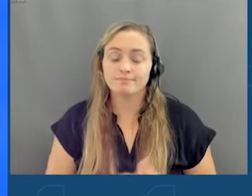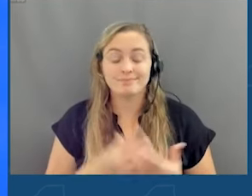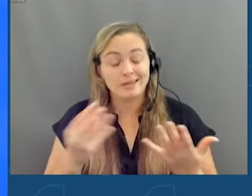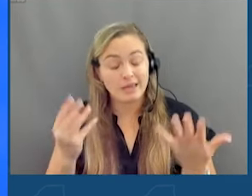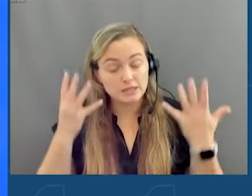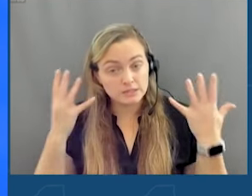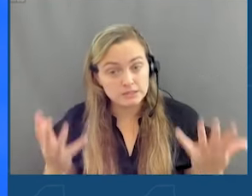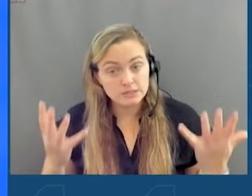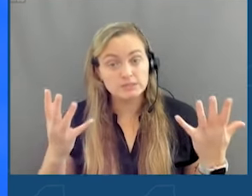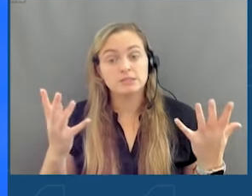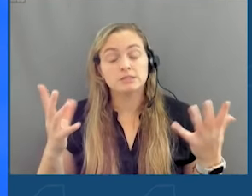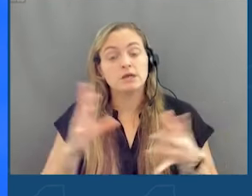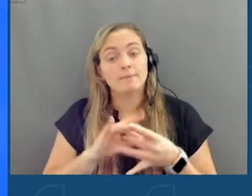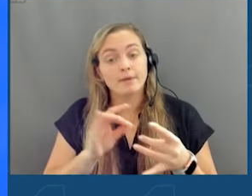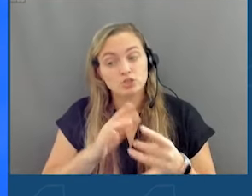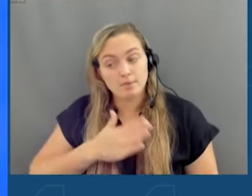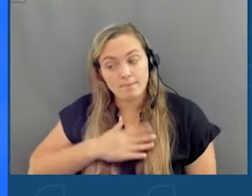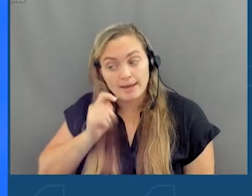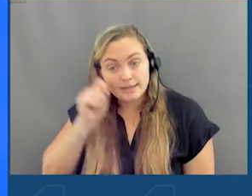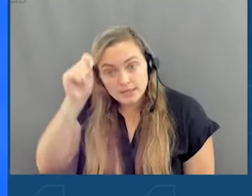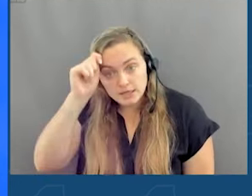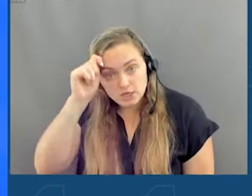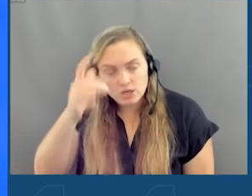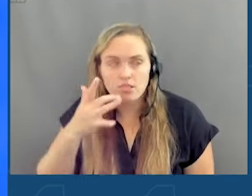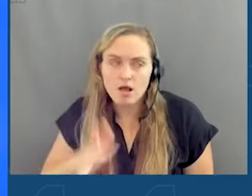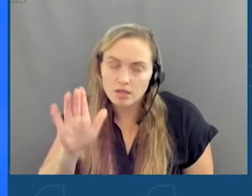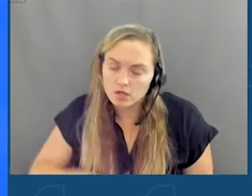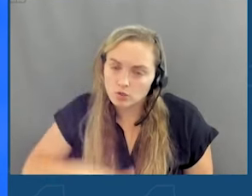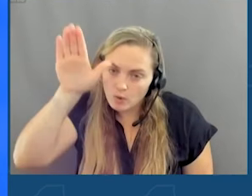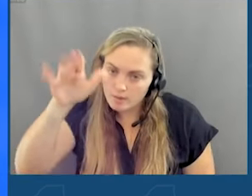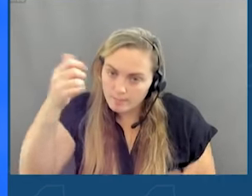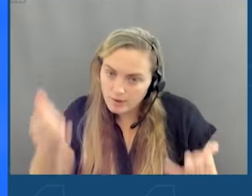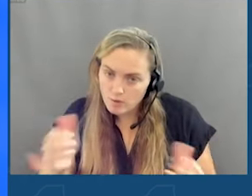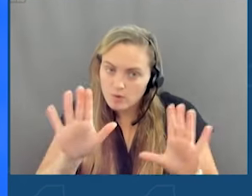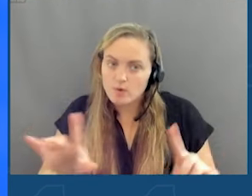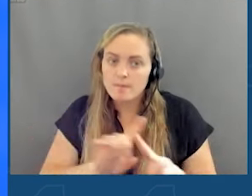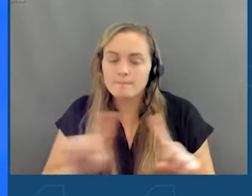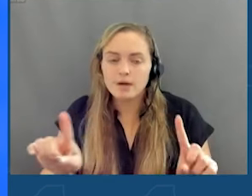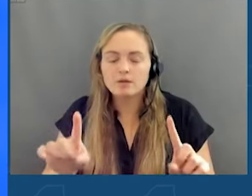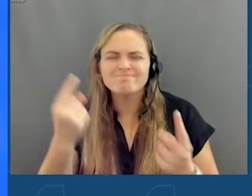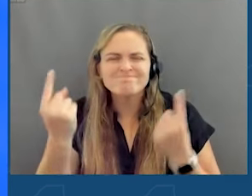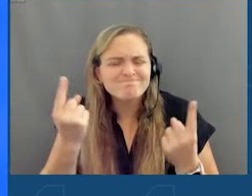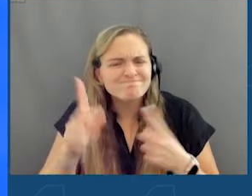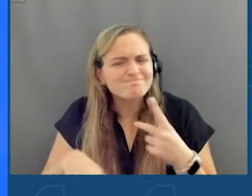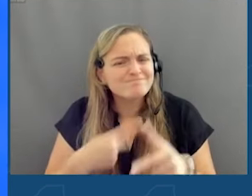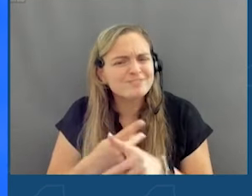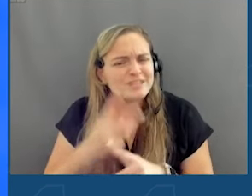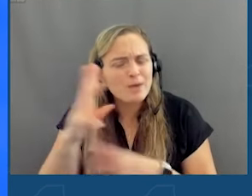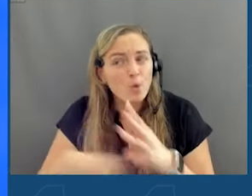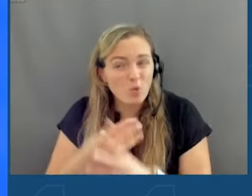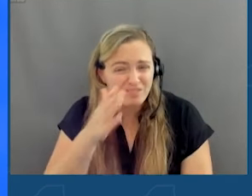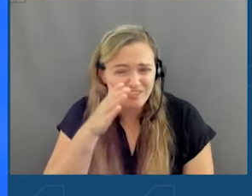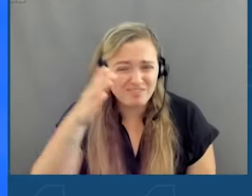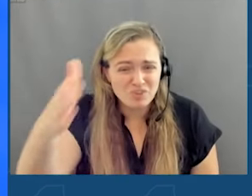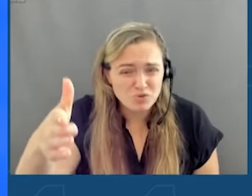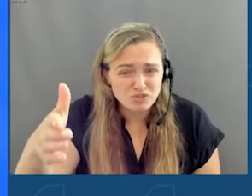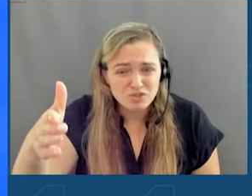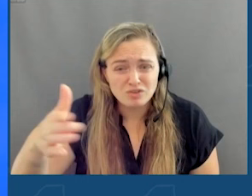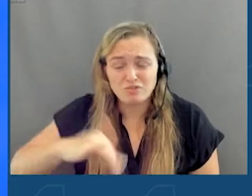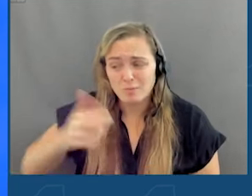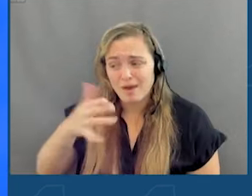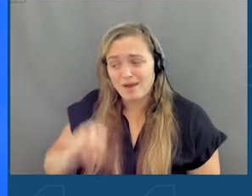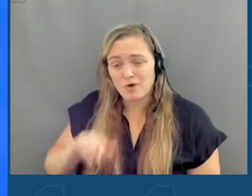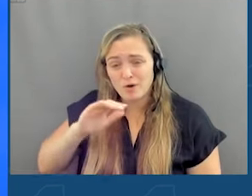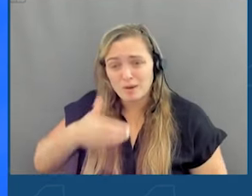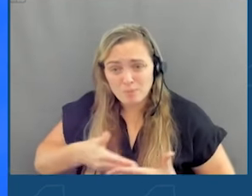And I mentioned my teenagers. Luckily, they're grown up. But I have to wonder what kind of world is going to be out there for a little grandbaby we call